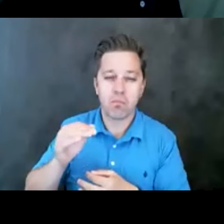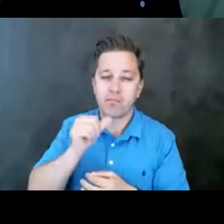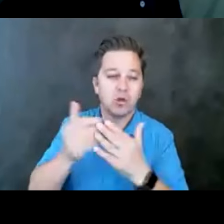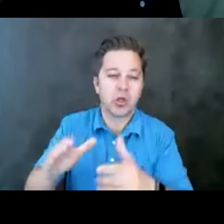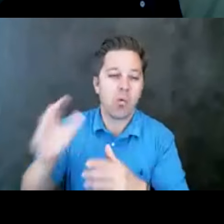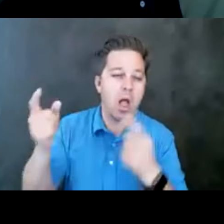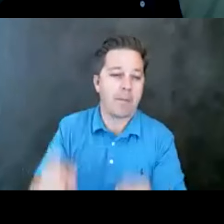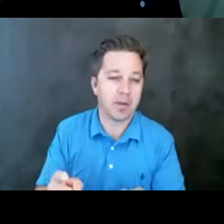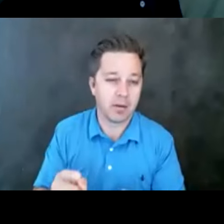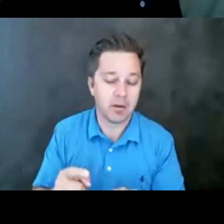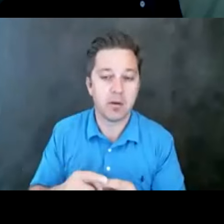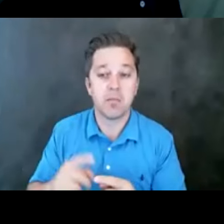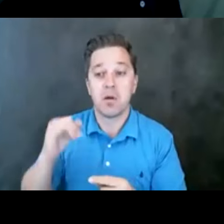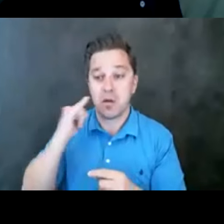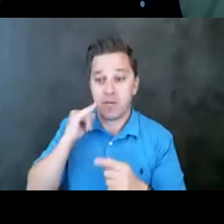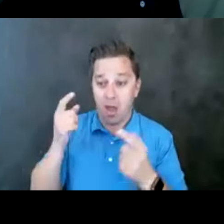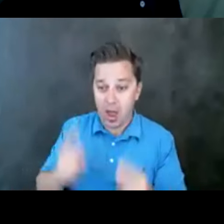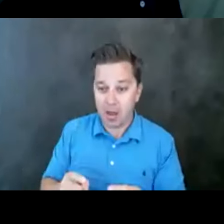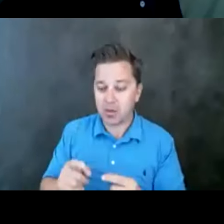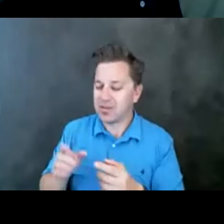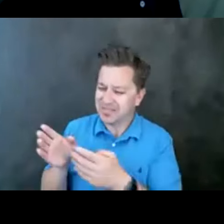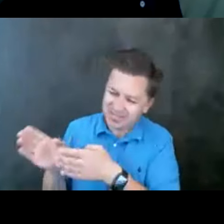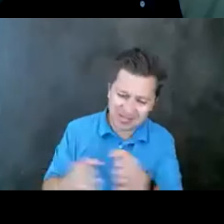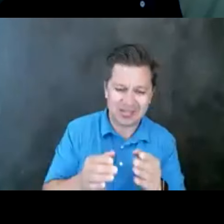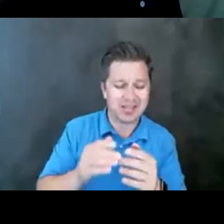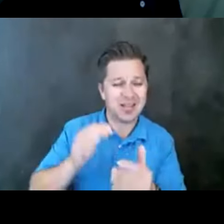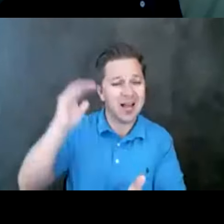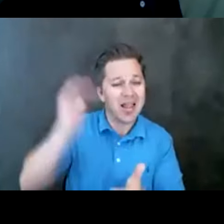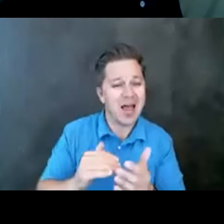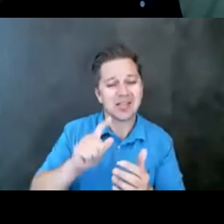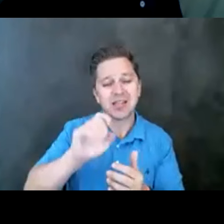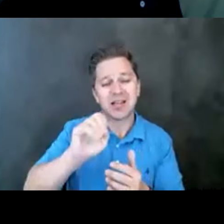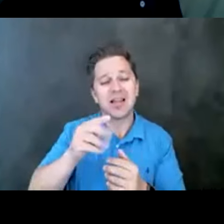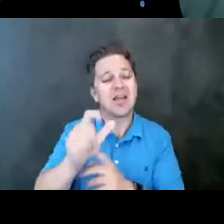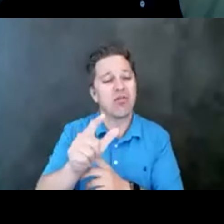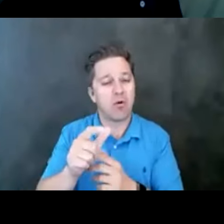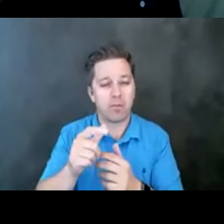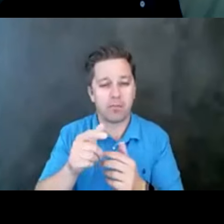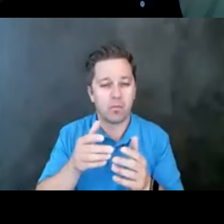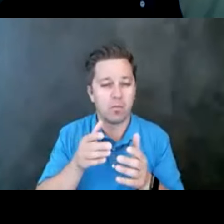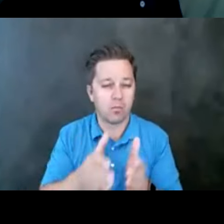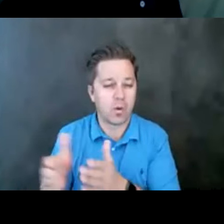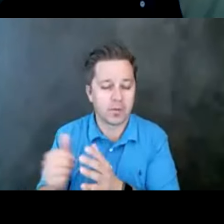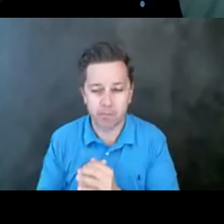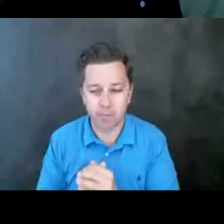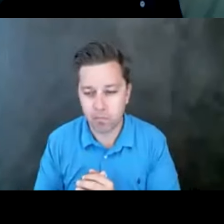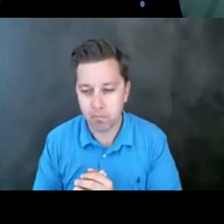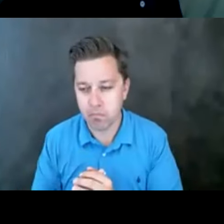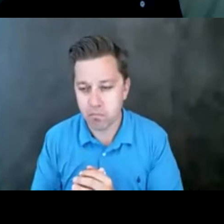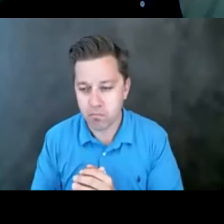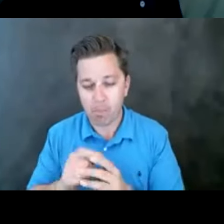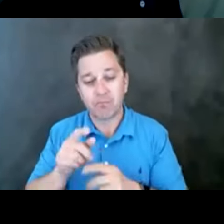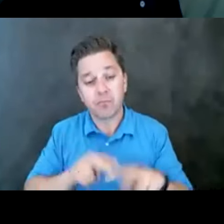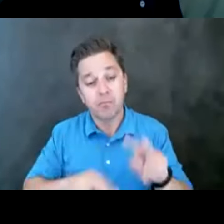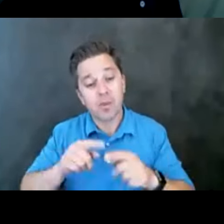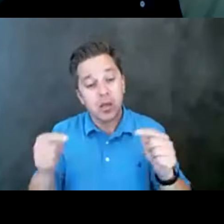moving people towards less lethal means, less lethal attempts. So looking at wisdom from other injury prevention, when we